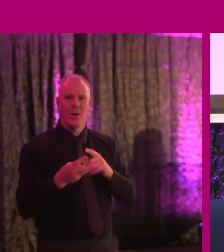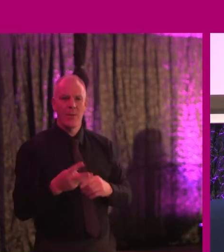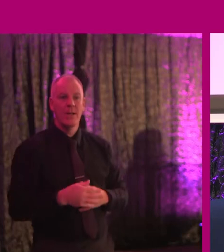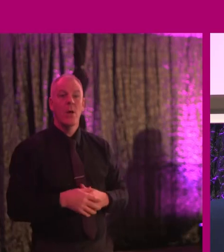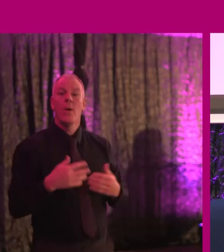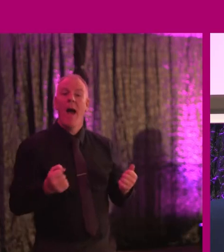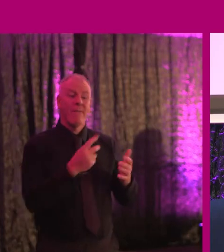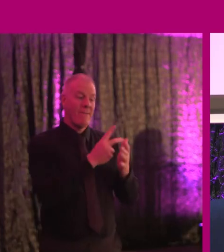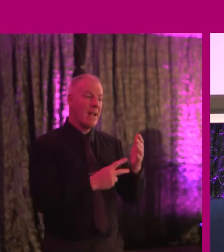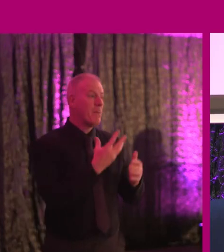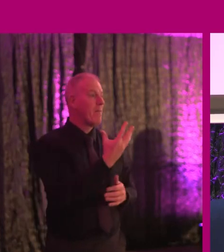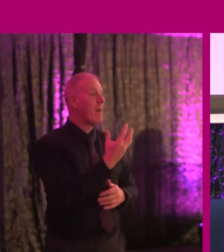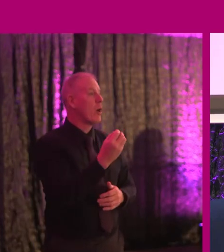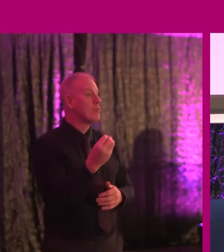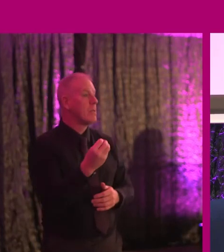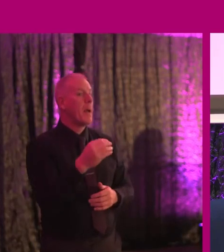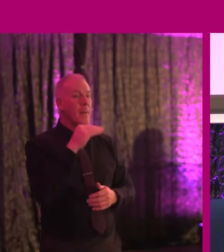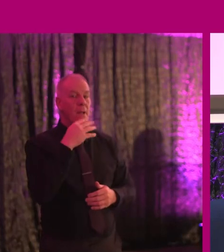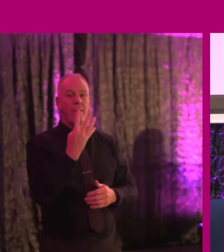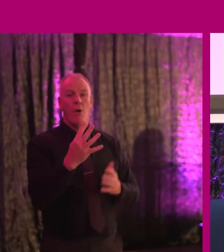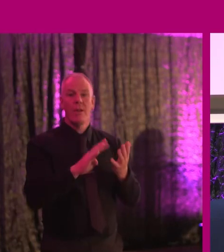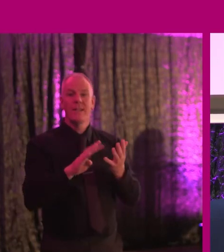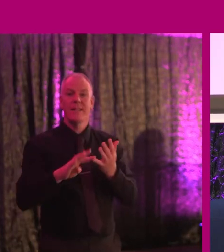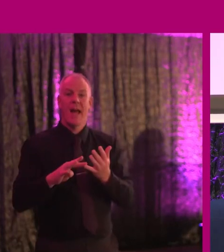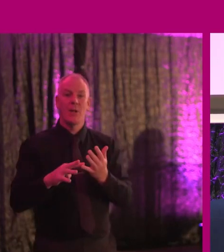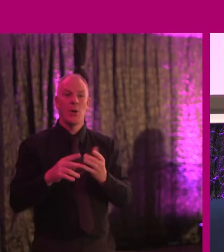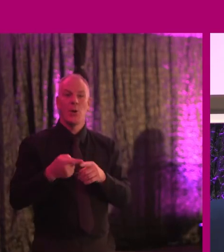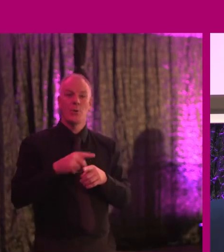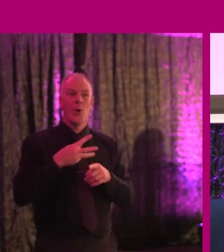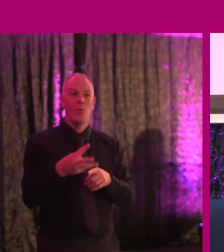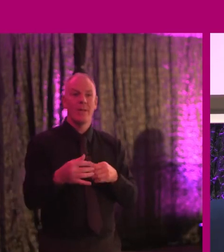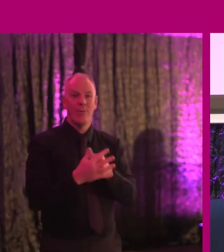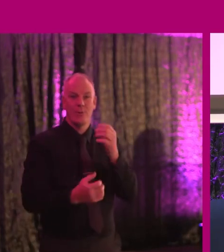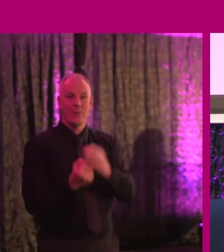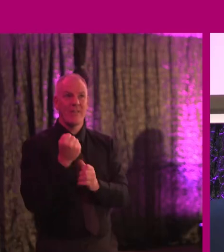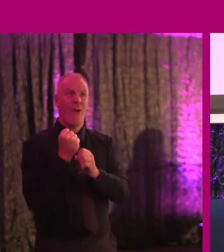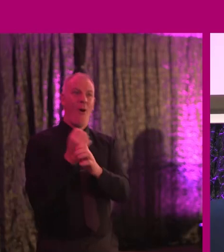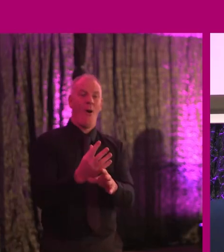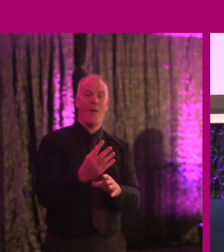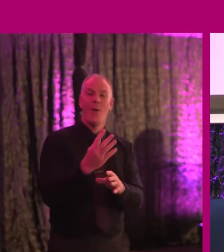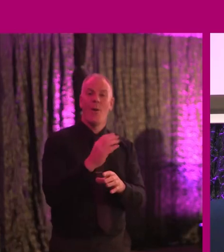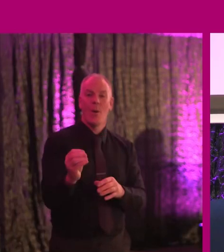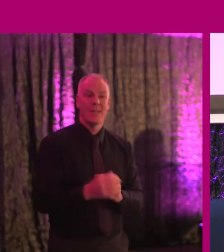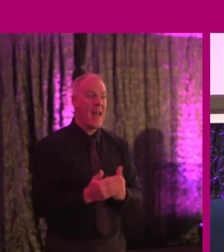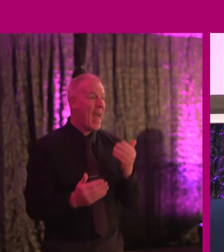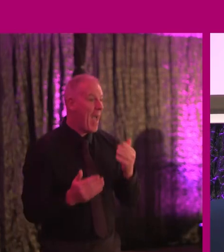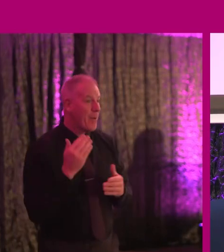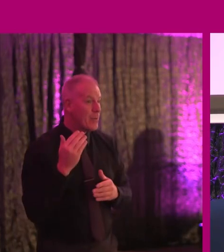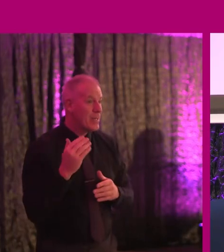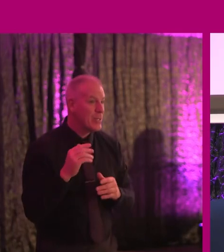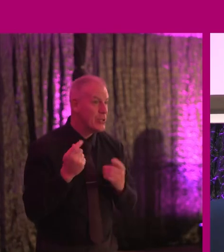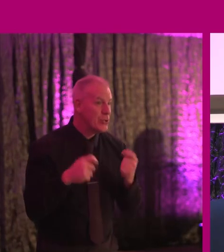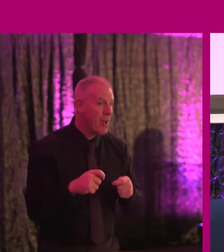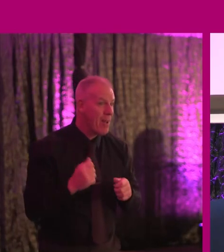the Valuable 500, it is 499 shortcuts to success for every one company. Because how do we share? And every